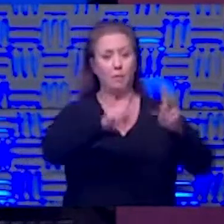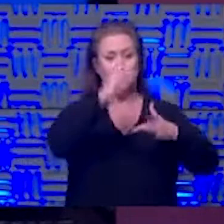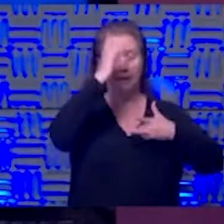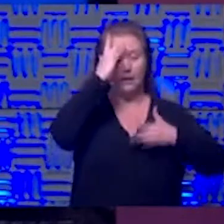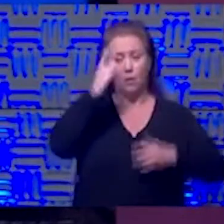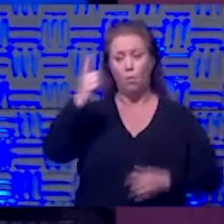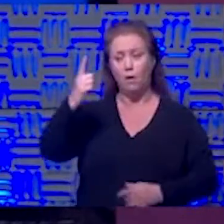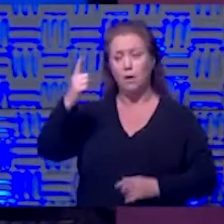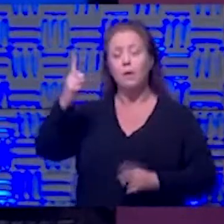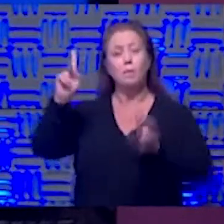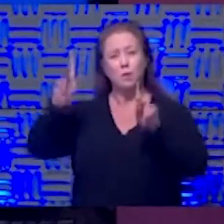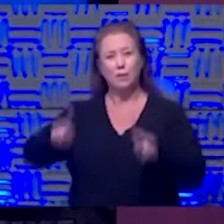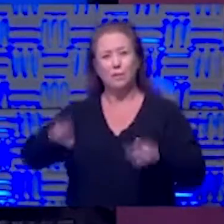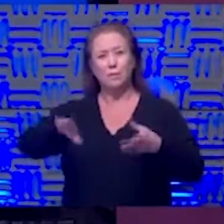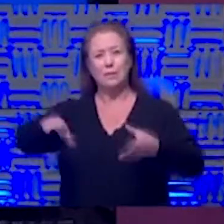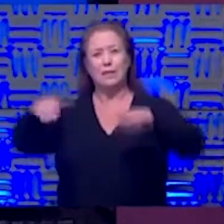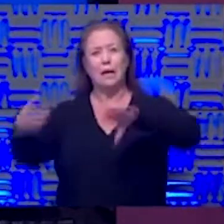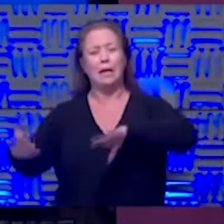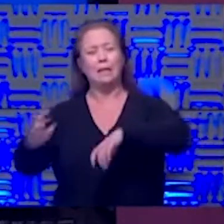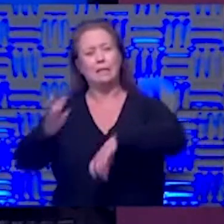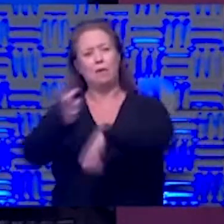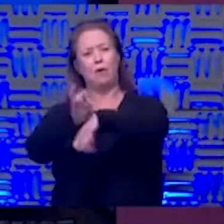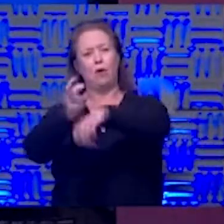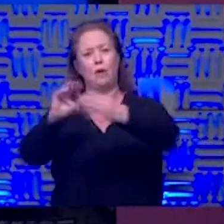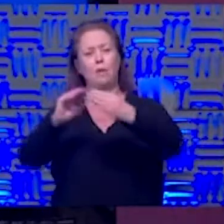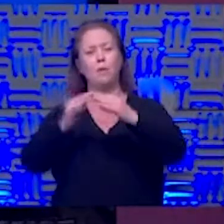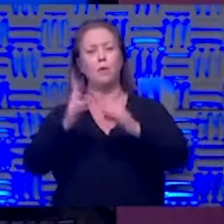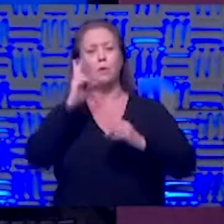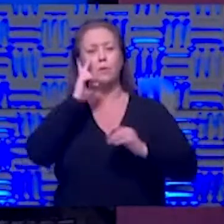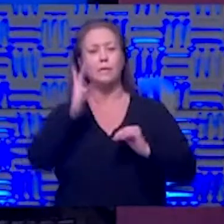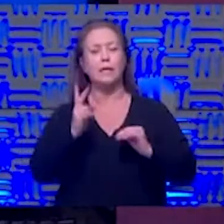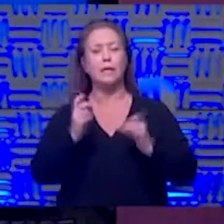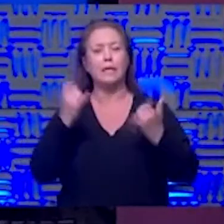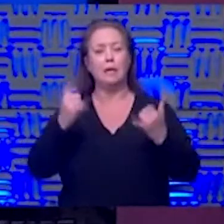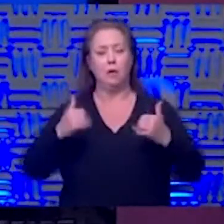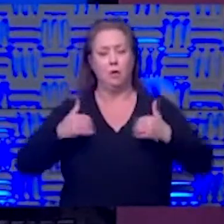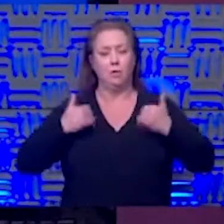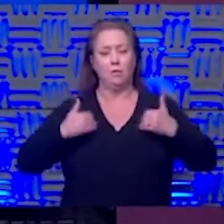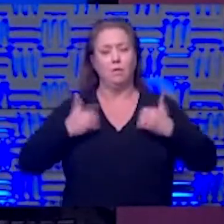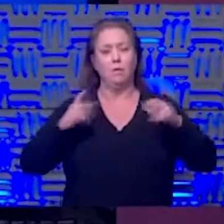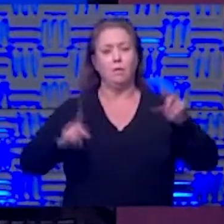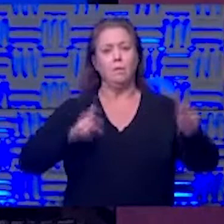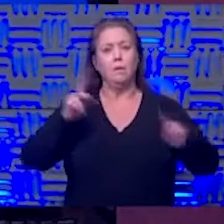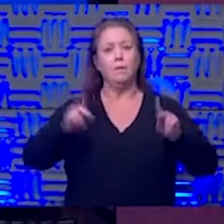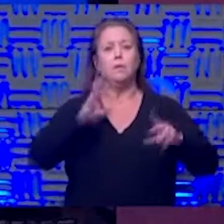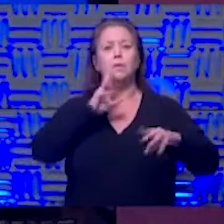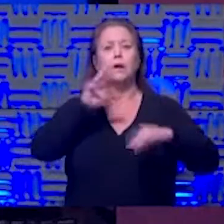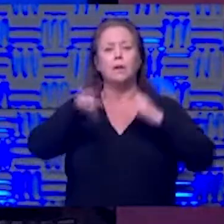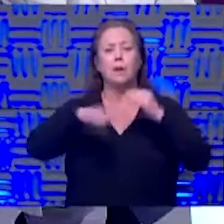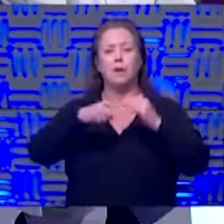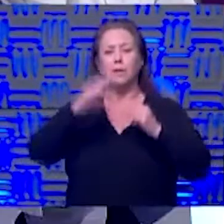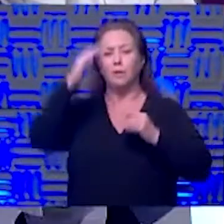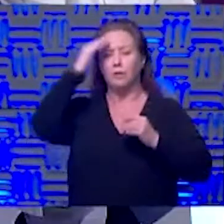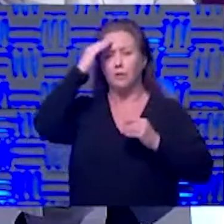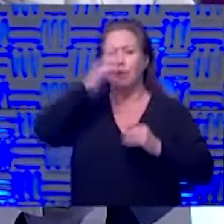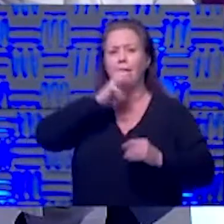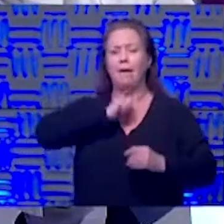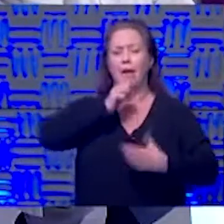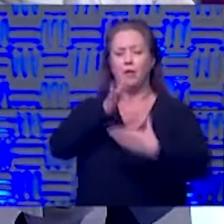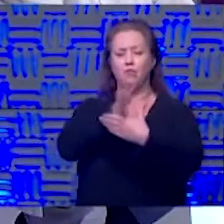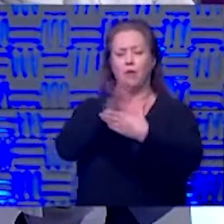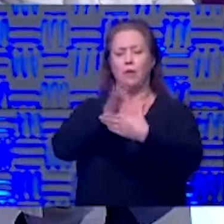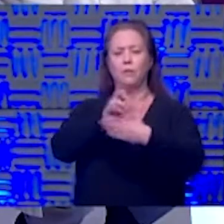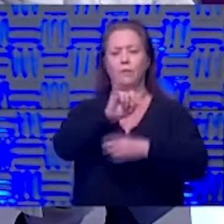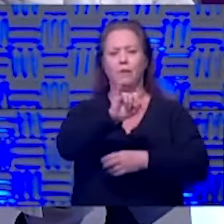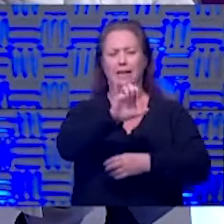of a sudden one of them won't be there and that's a tough tough number and we're seeing it even in the younger folks talk about i don't know if you know i know the age range i think